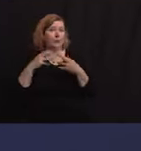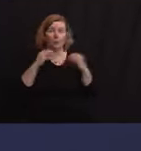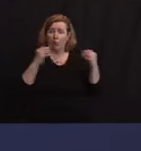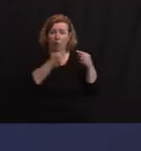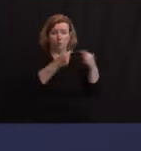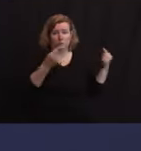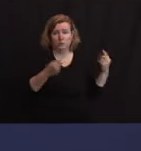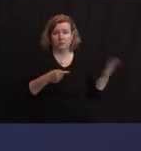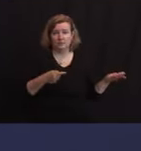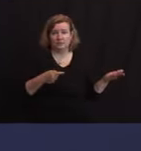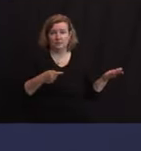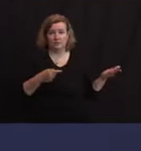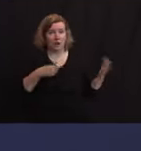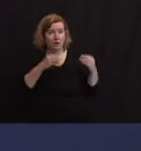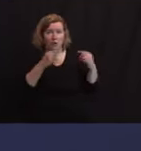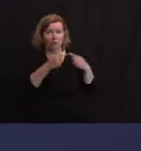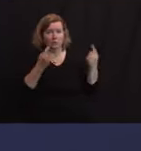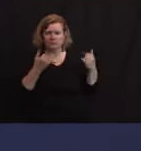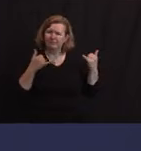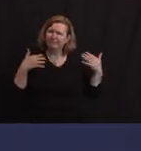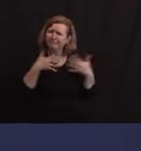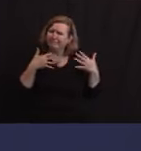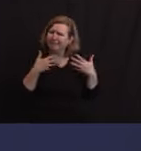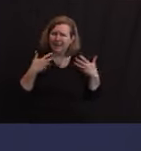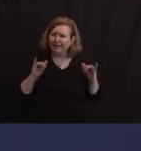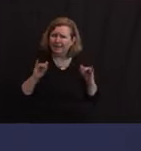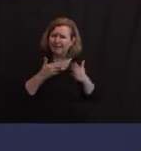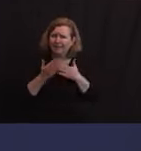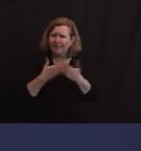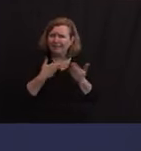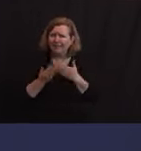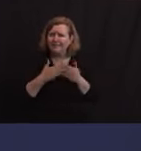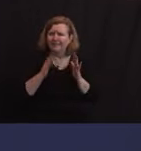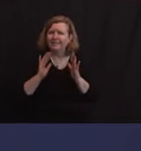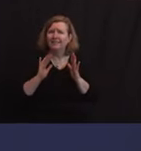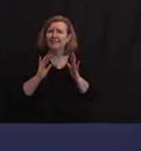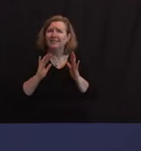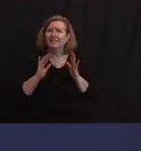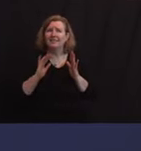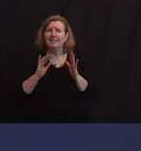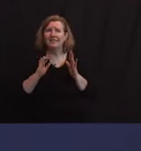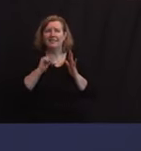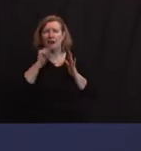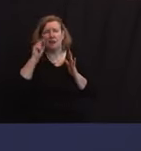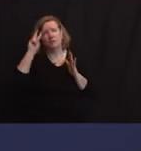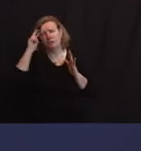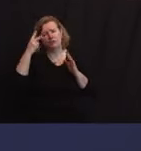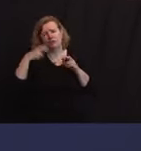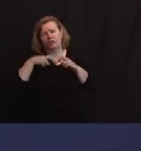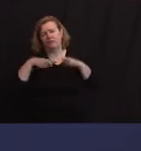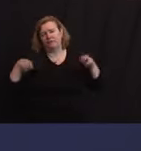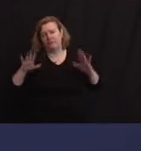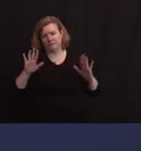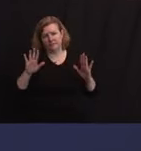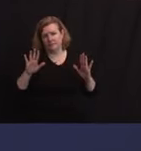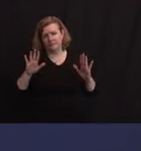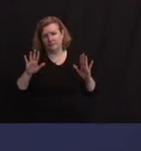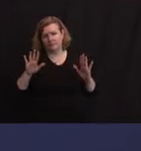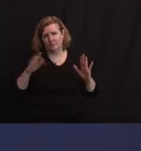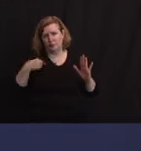this is not a venue for politics, but I will say that we run like we're 10 behind.